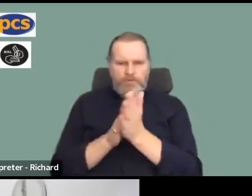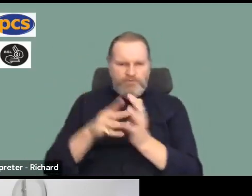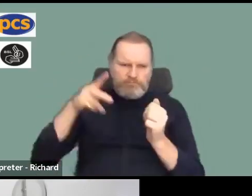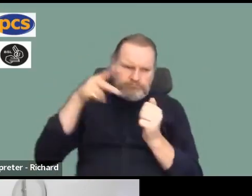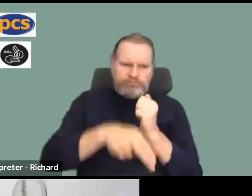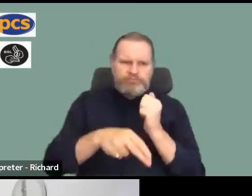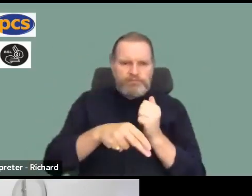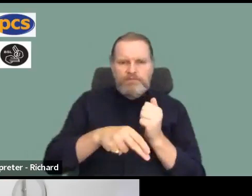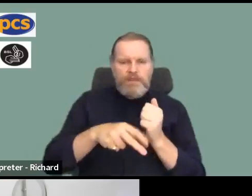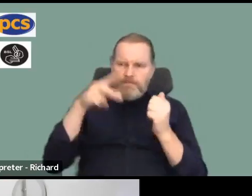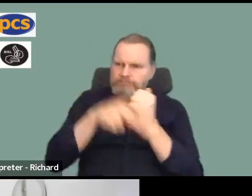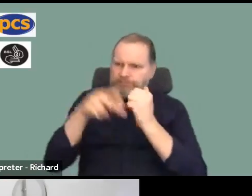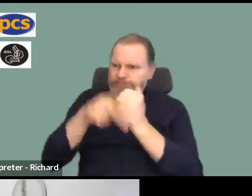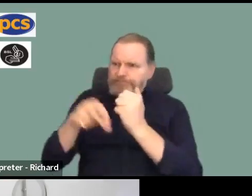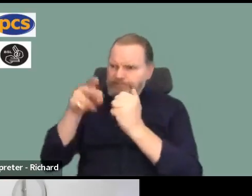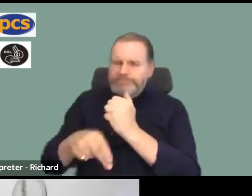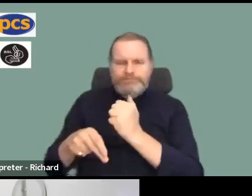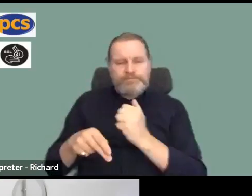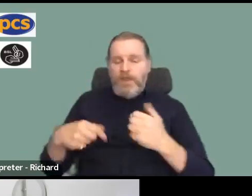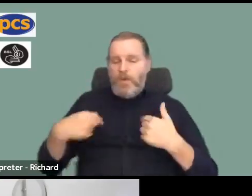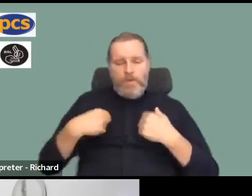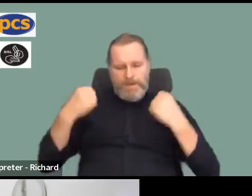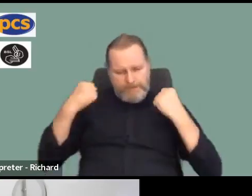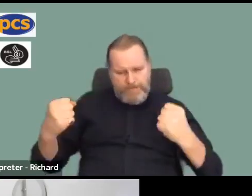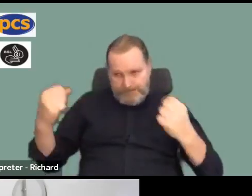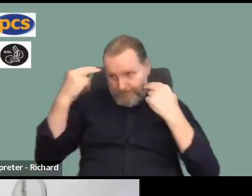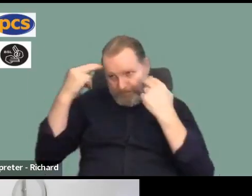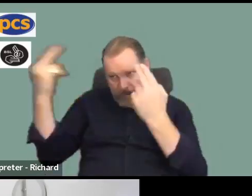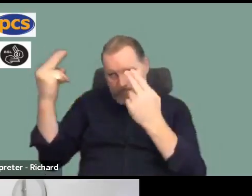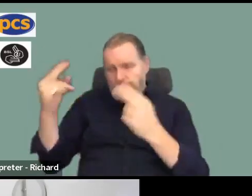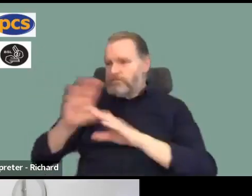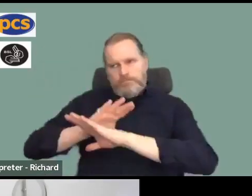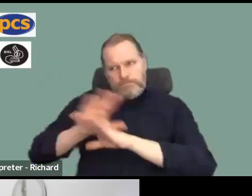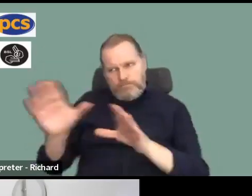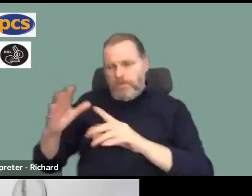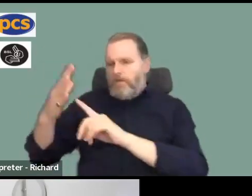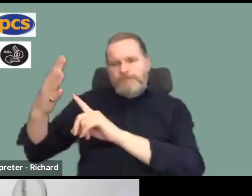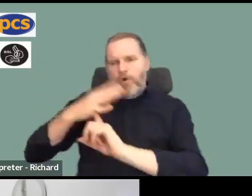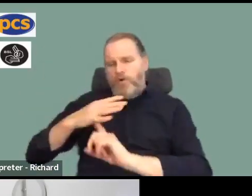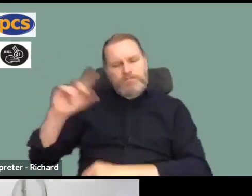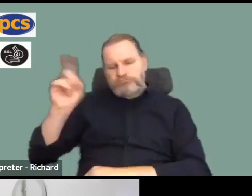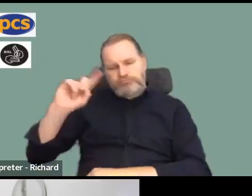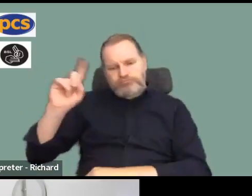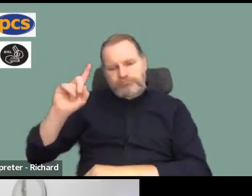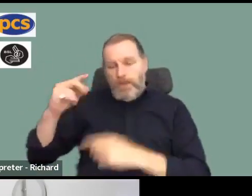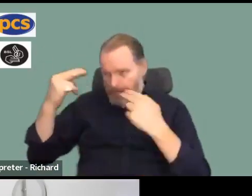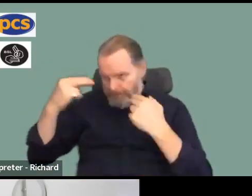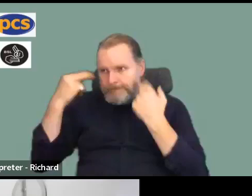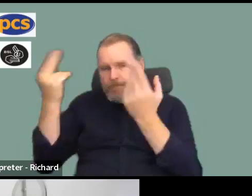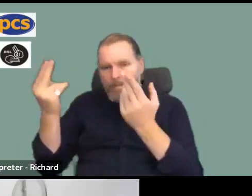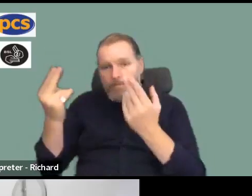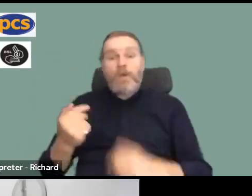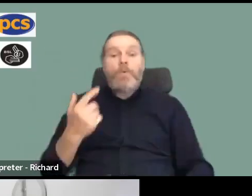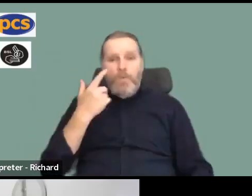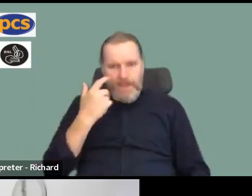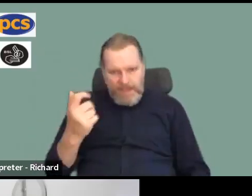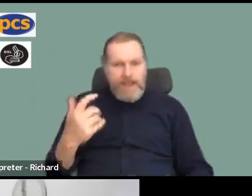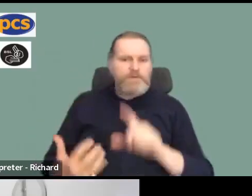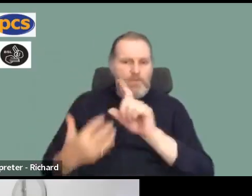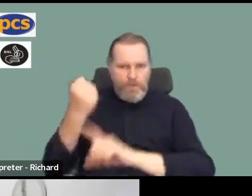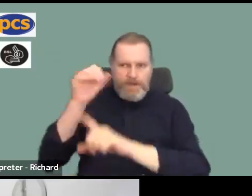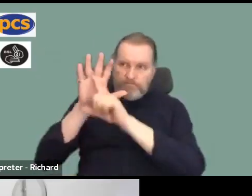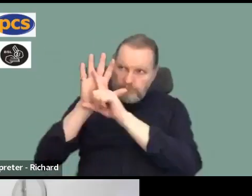ignore. And that's ultimately our massive challenge that we believe we can do between now and the ballot in September.